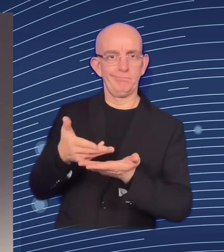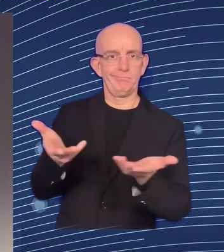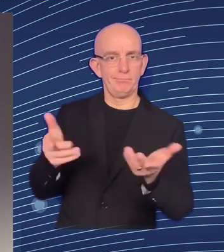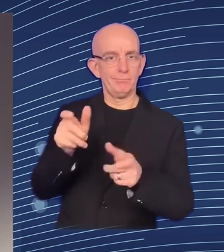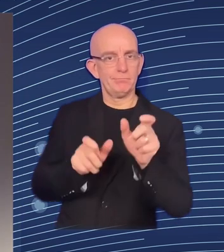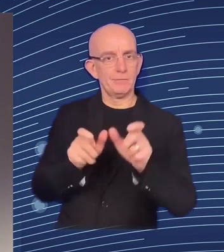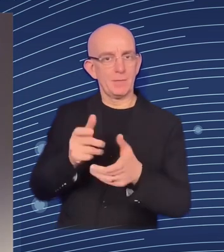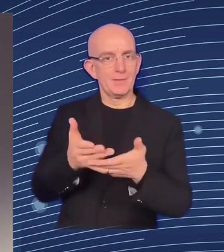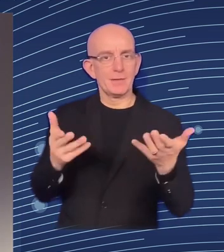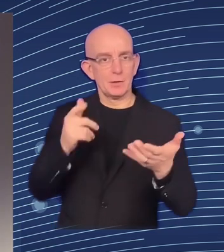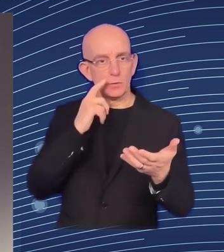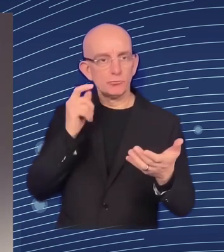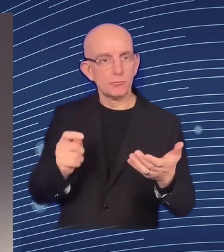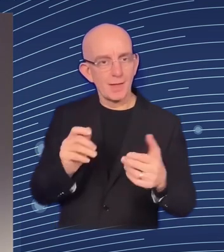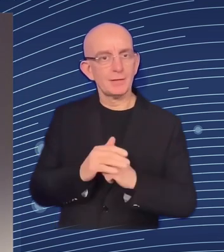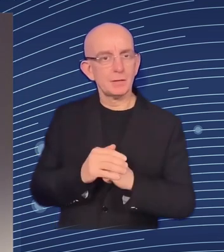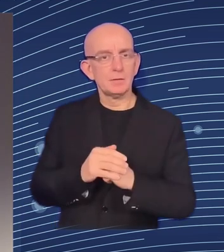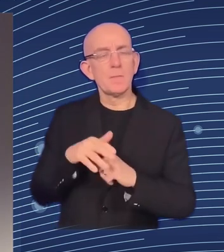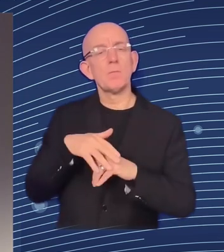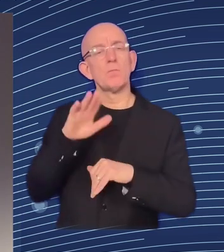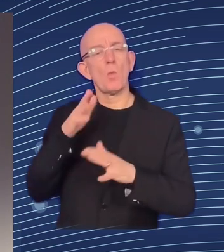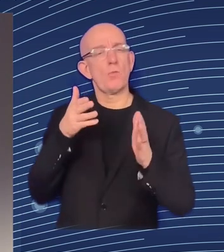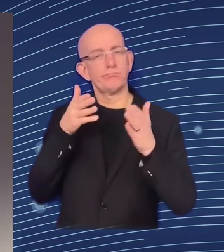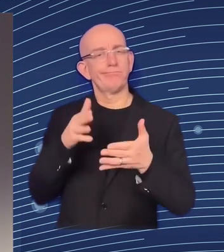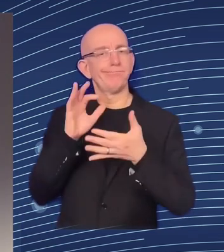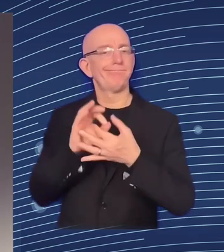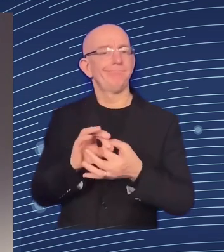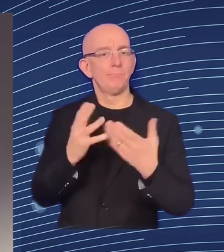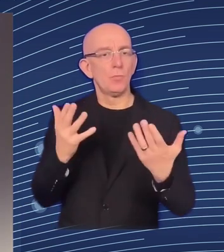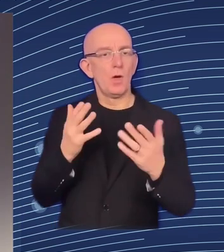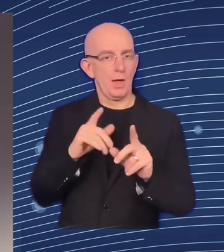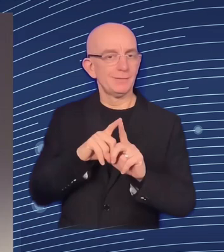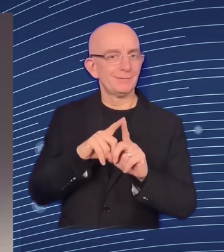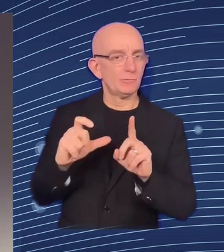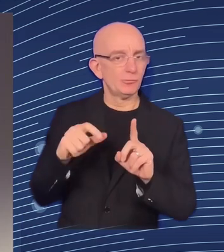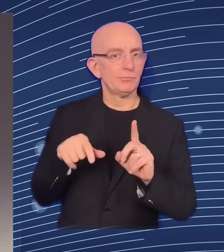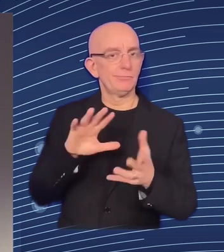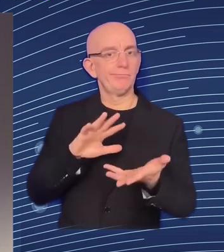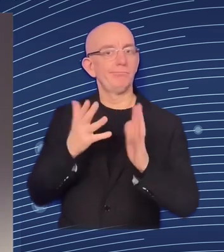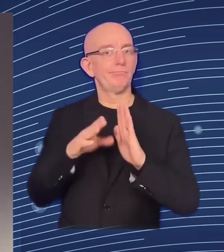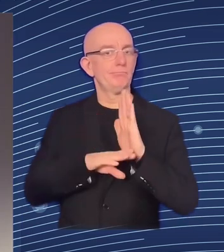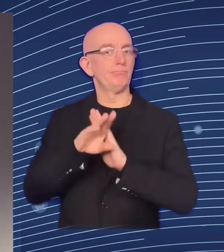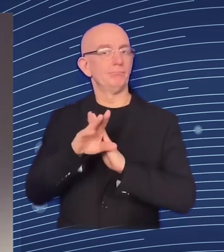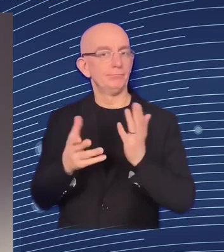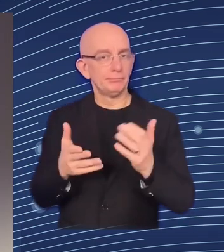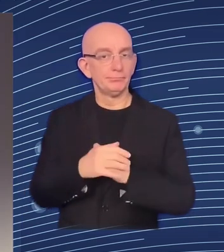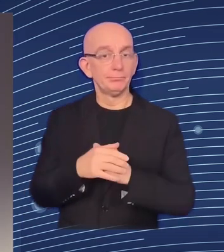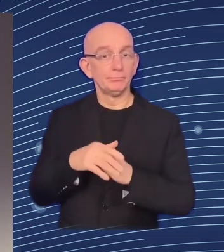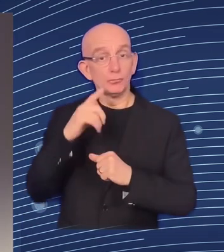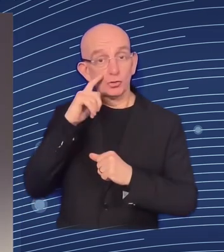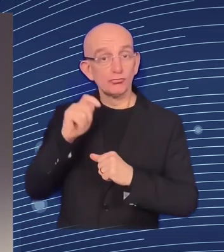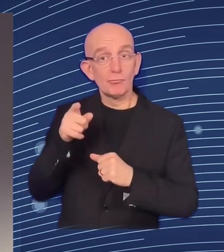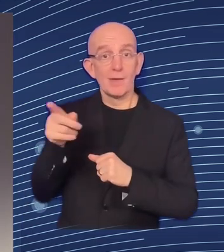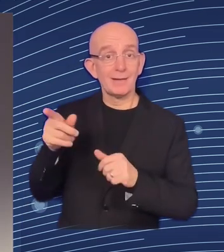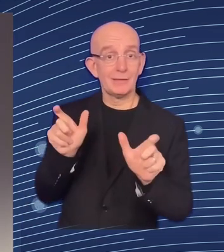ukraine's human capital is increasingly important particularly in relation to countries ability to educate and